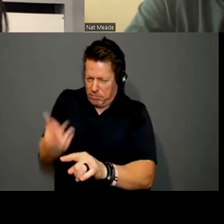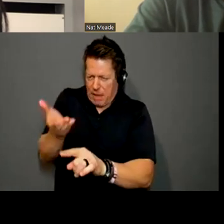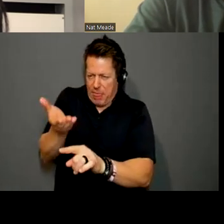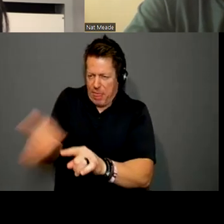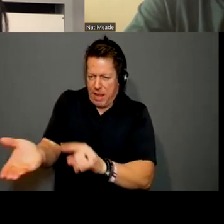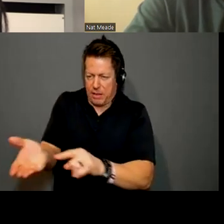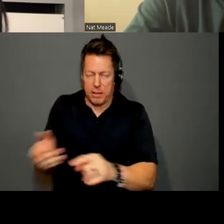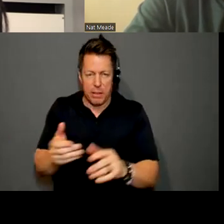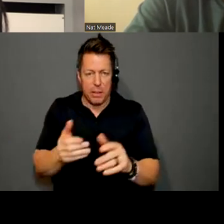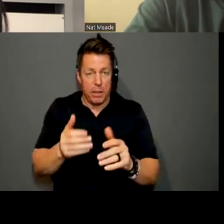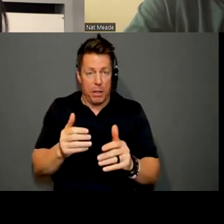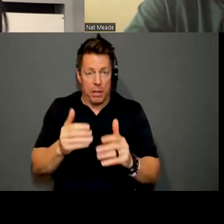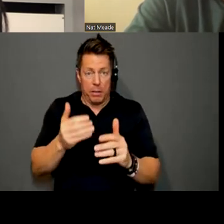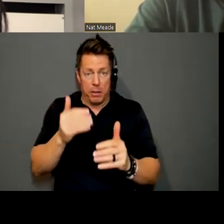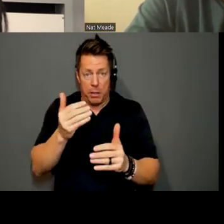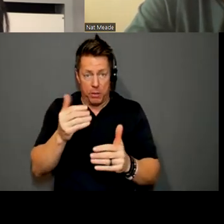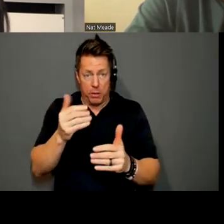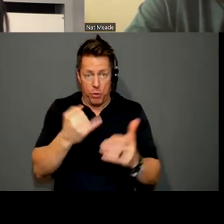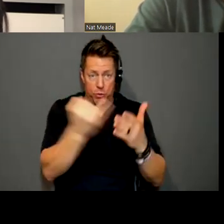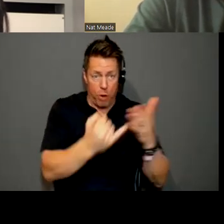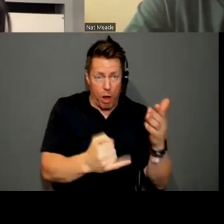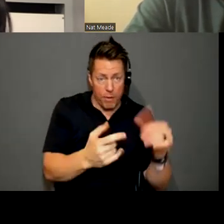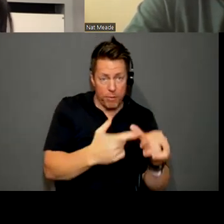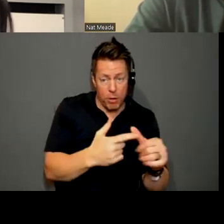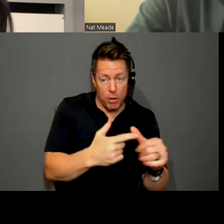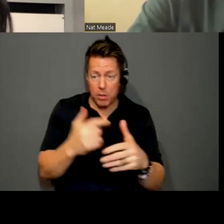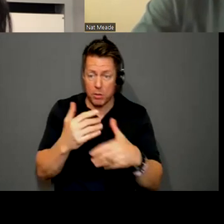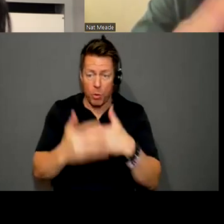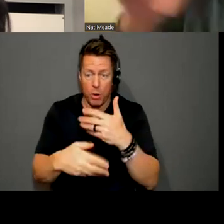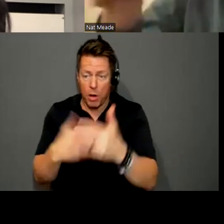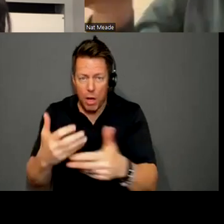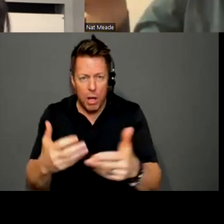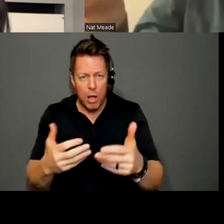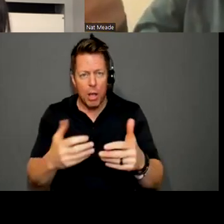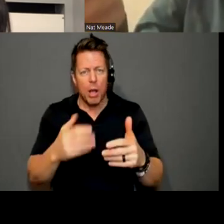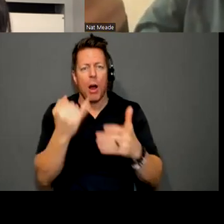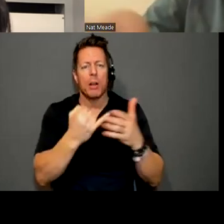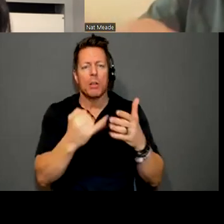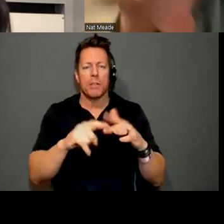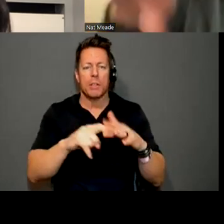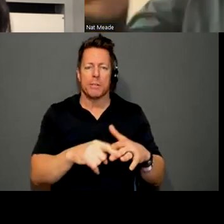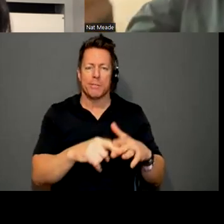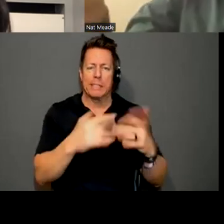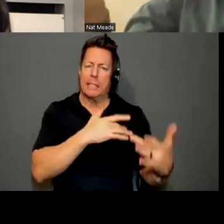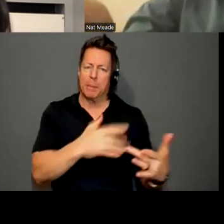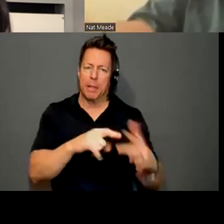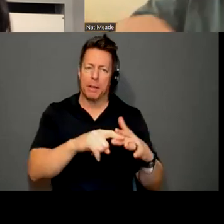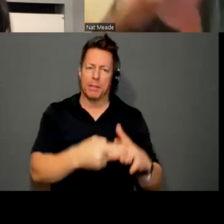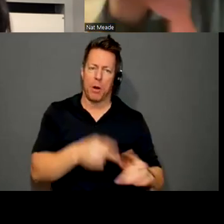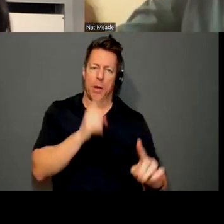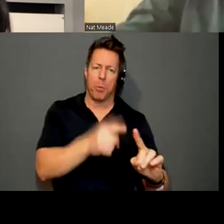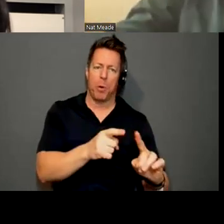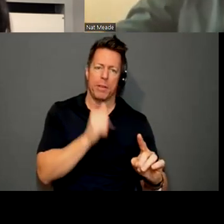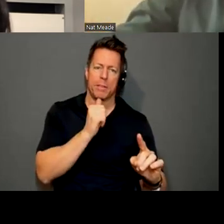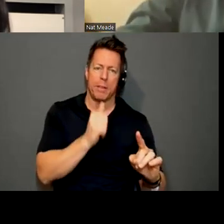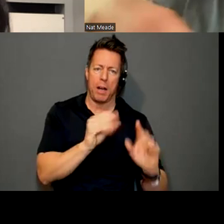making, or do you, do you have a drawing practice or, you know, oftentimes artists have a starting point that's not even apparent in what